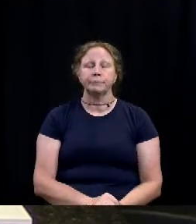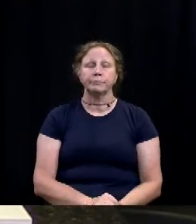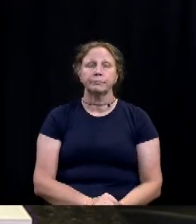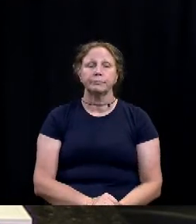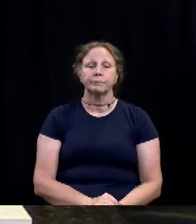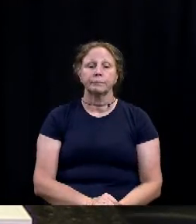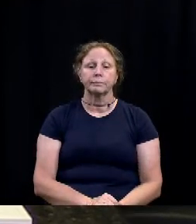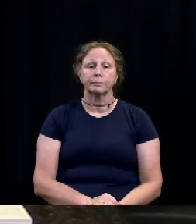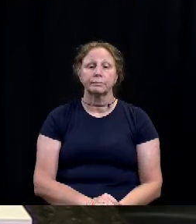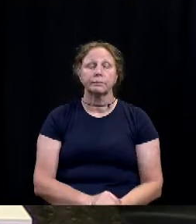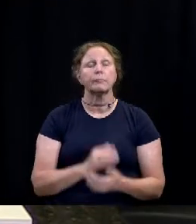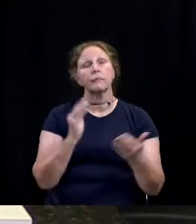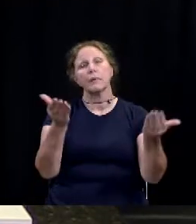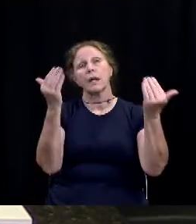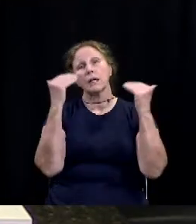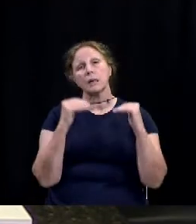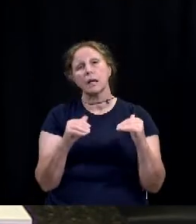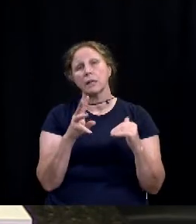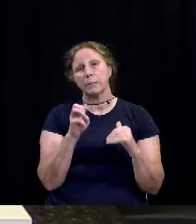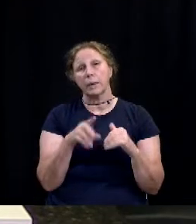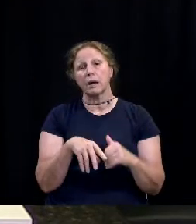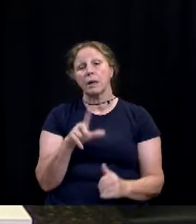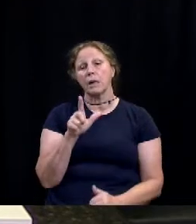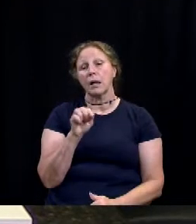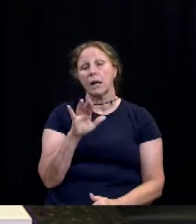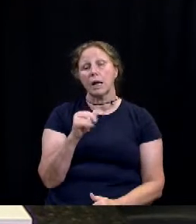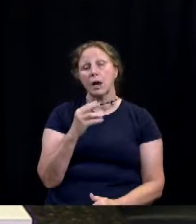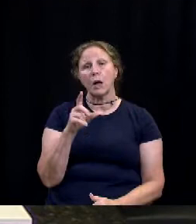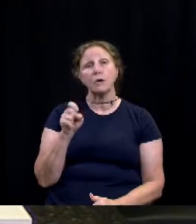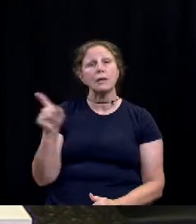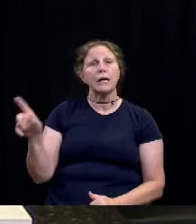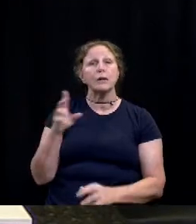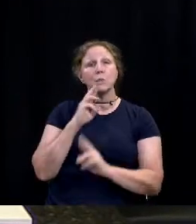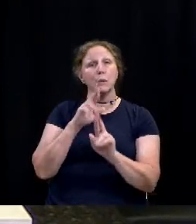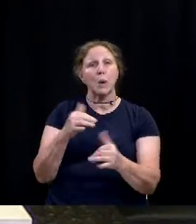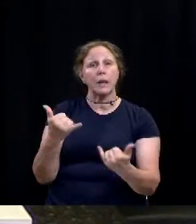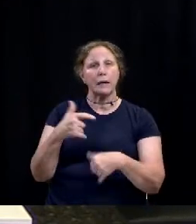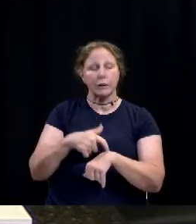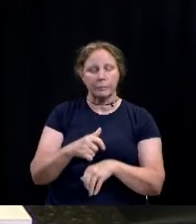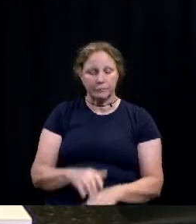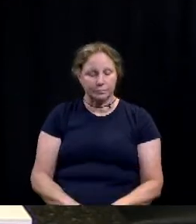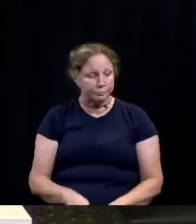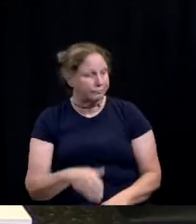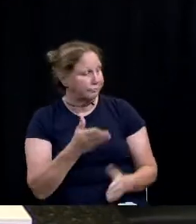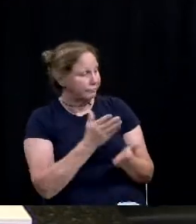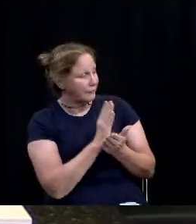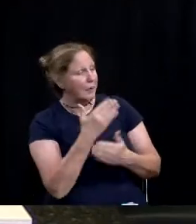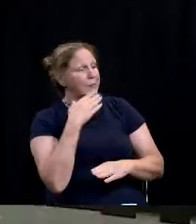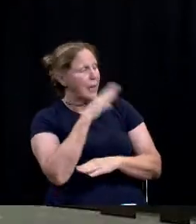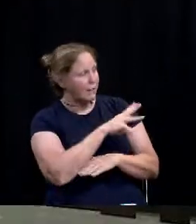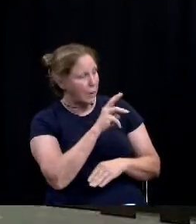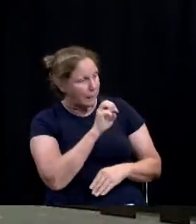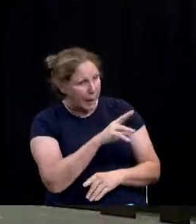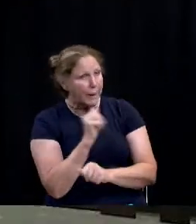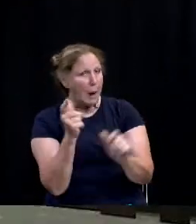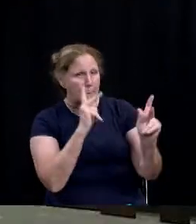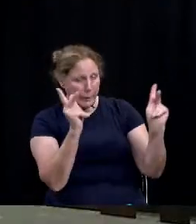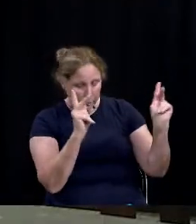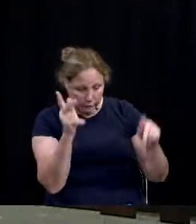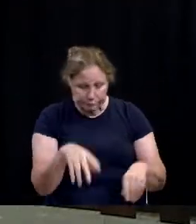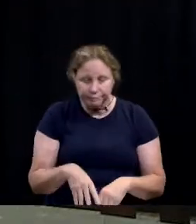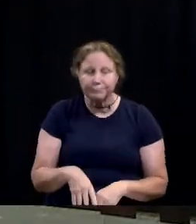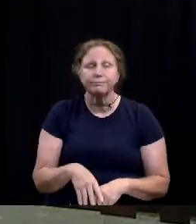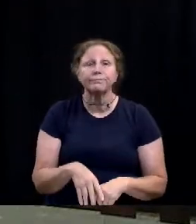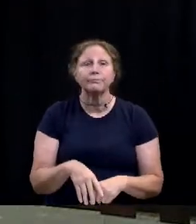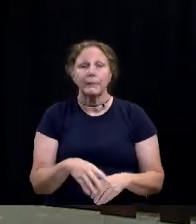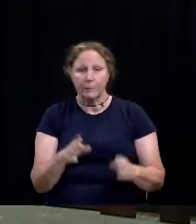Next up, Mayor, I'd like to invite Larry Holsey to give his Holsey report. All right. Good afternoon, Mayor and Council. Pay attention to